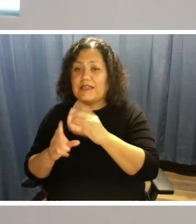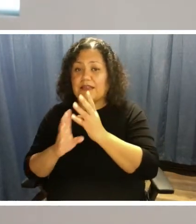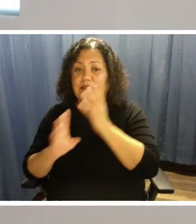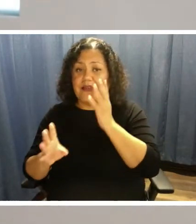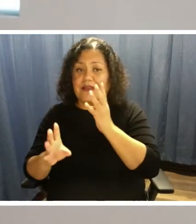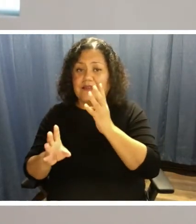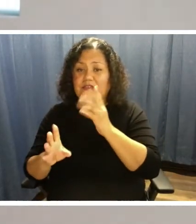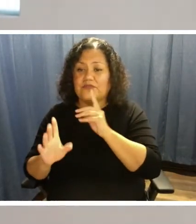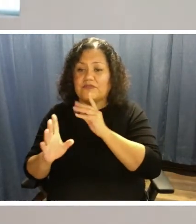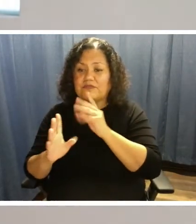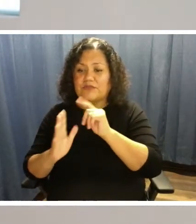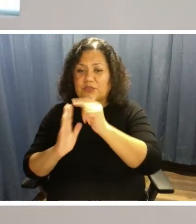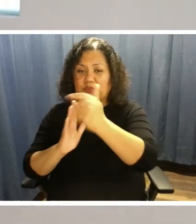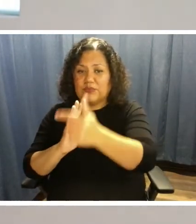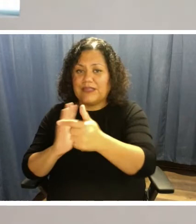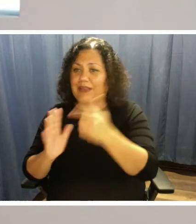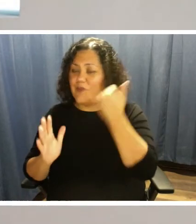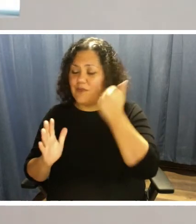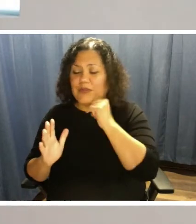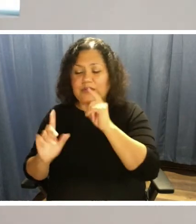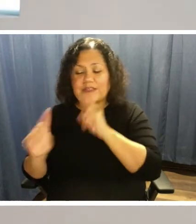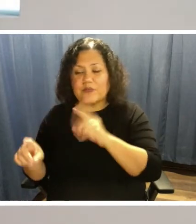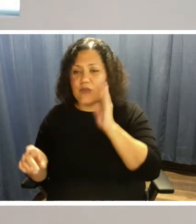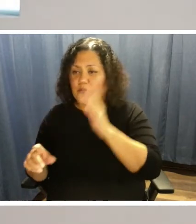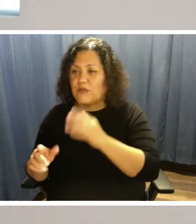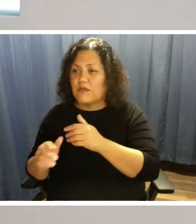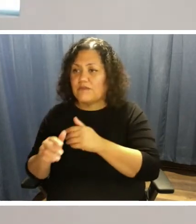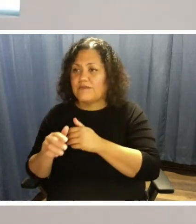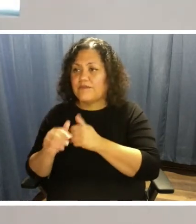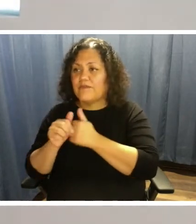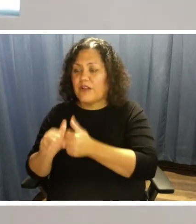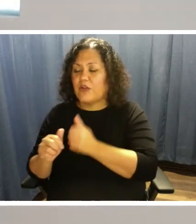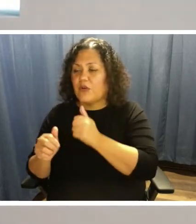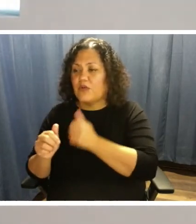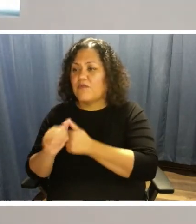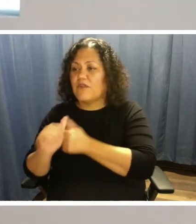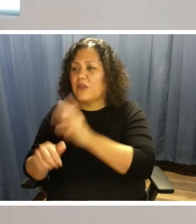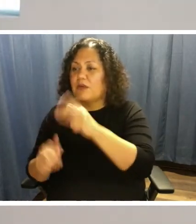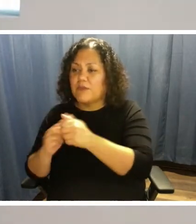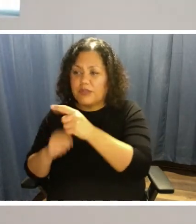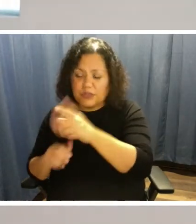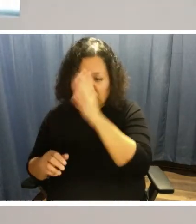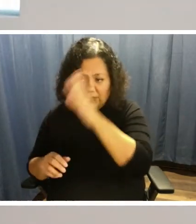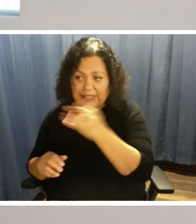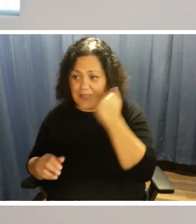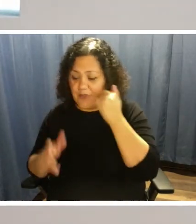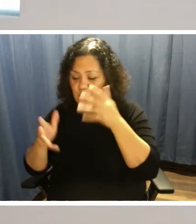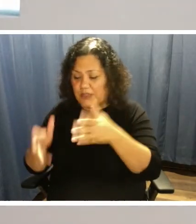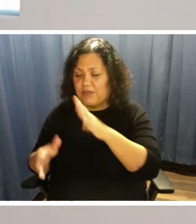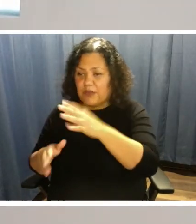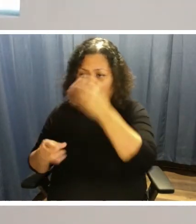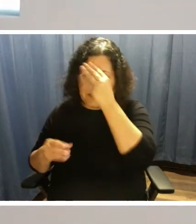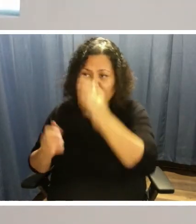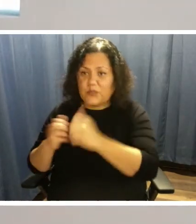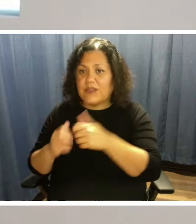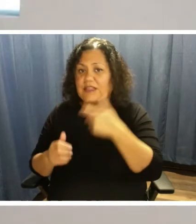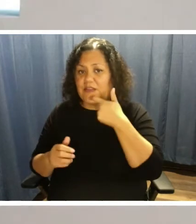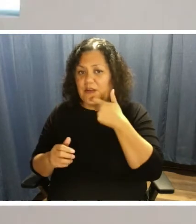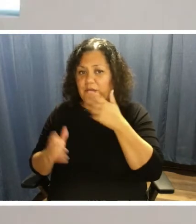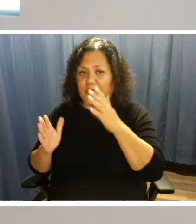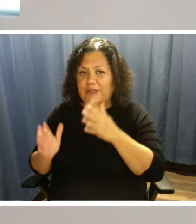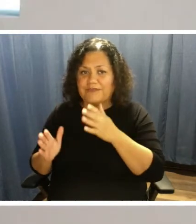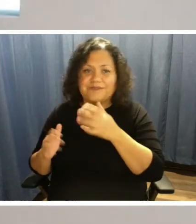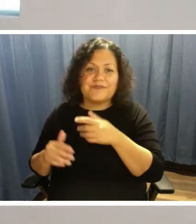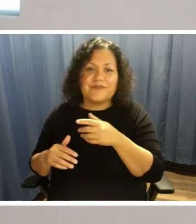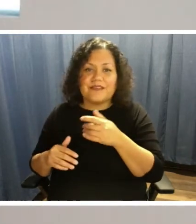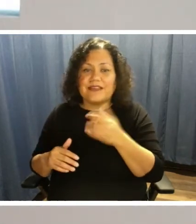that we will follow up with you directly if you leave your information with the operator. So we encourage you to do that. If we don't